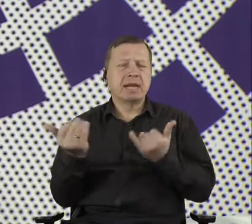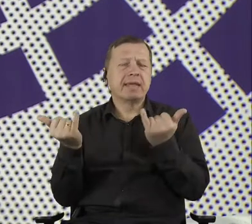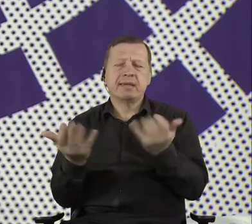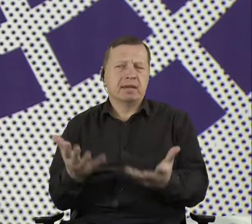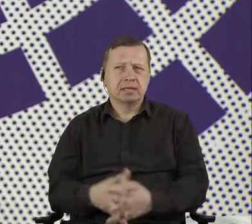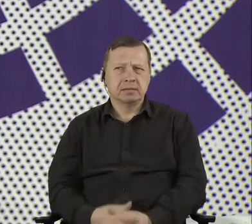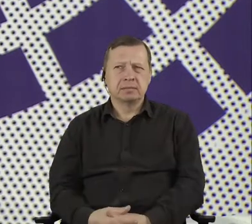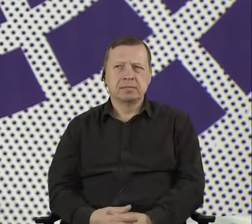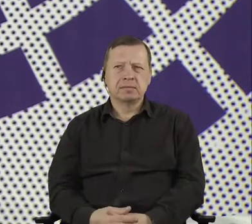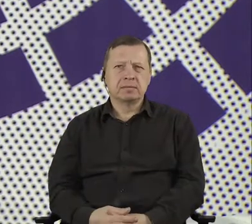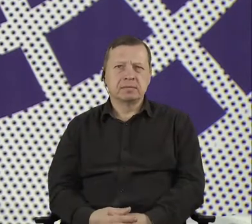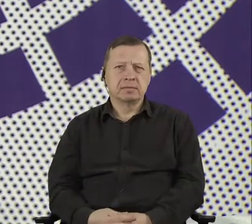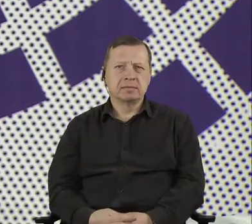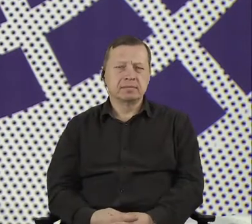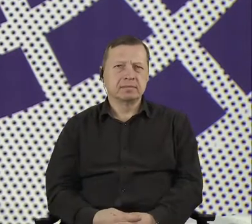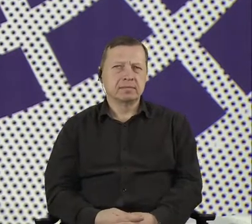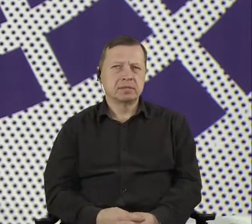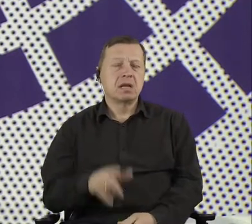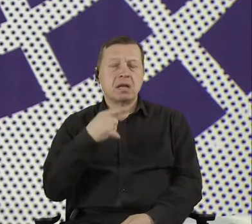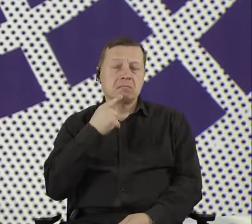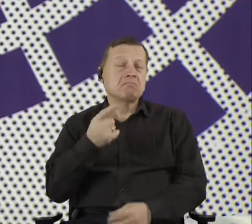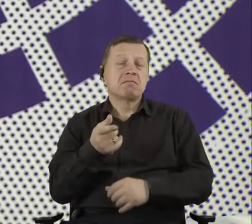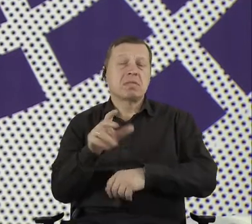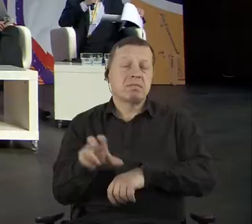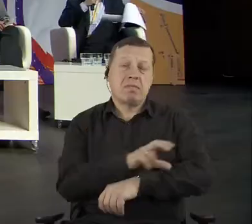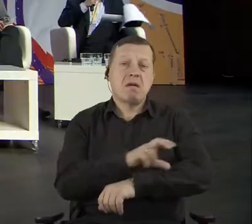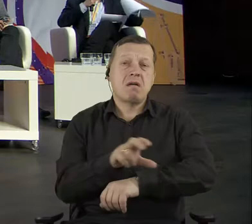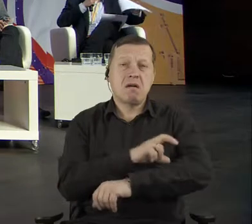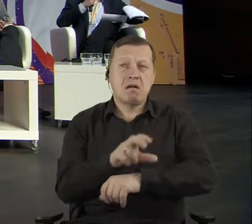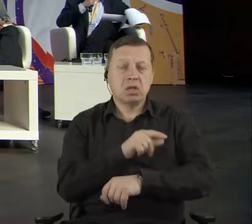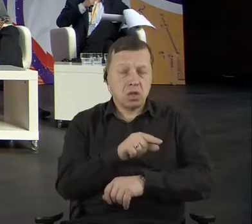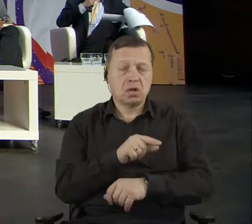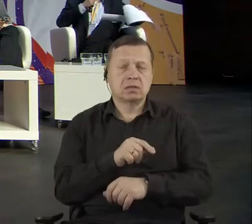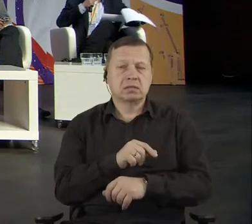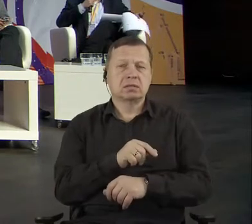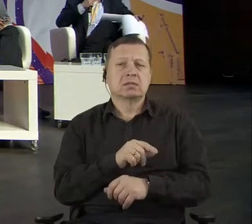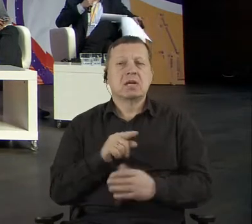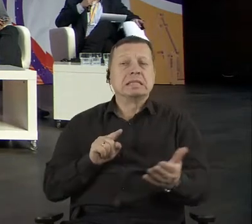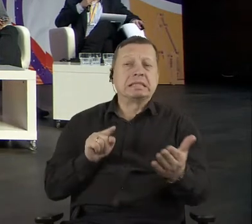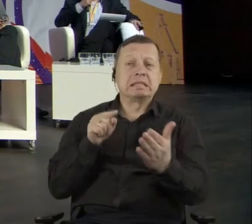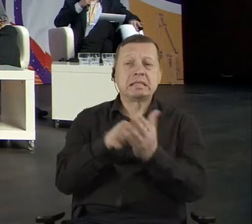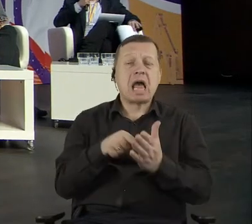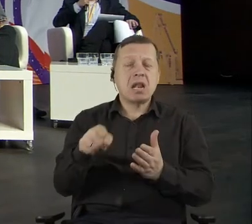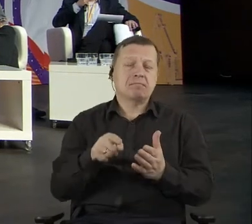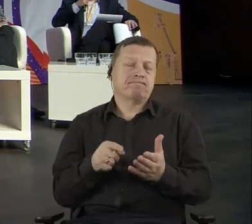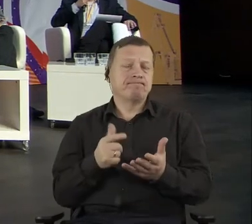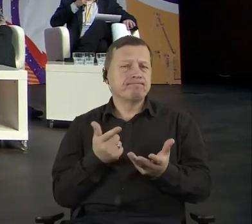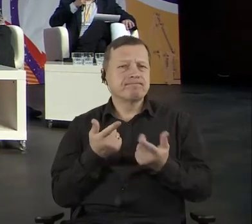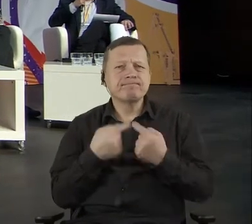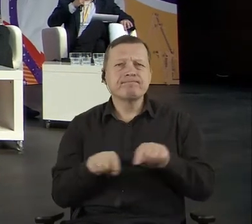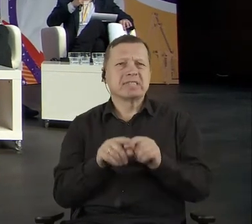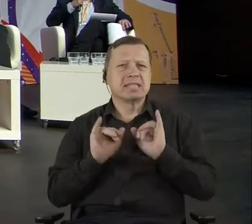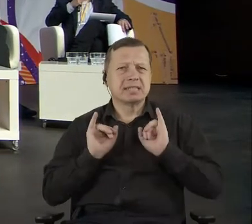the technology is just serving that goal. And you would be optimistic about